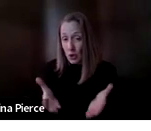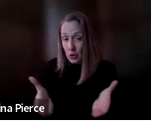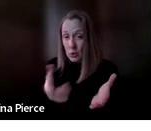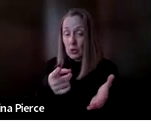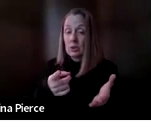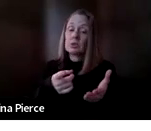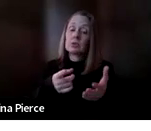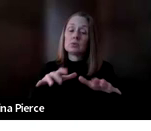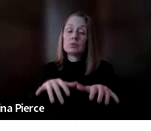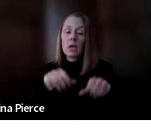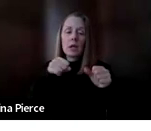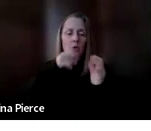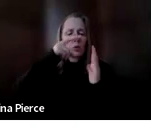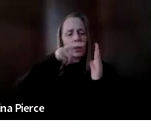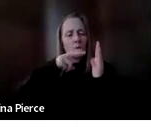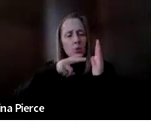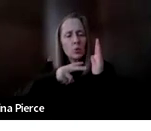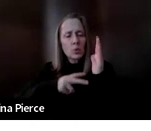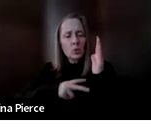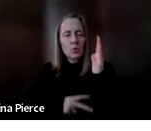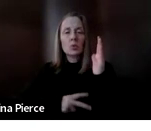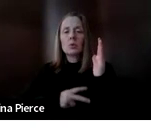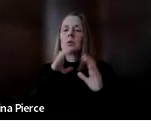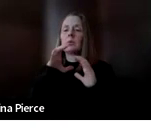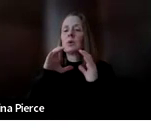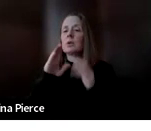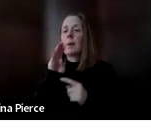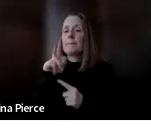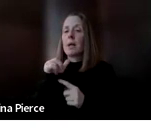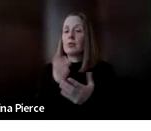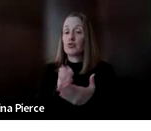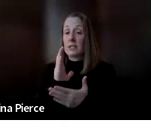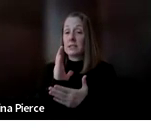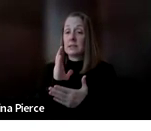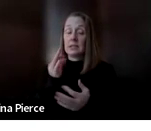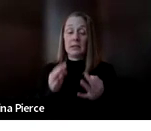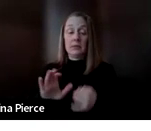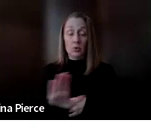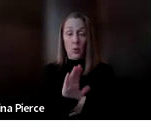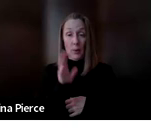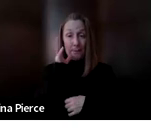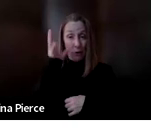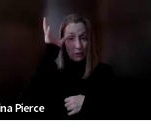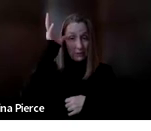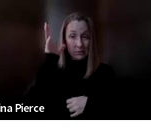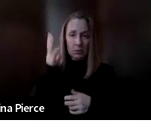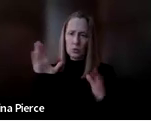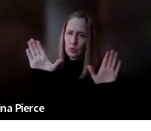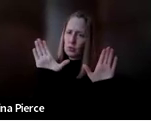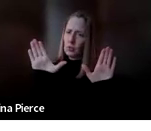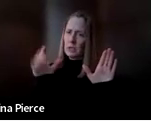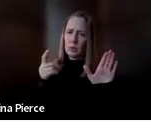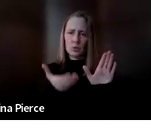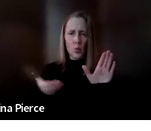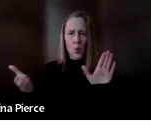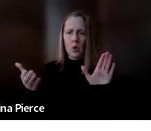to read through the Communication Bill of Rights a little bit more. And if you're a parent, it's a great tool to bring in to